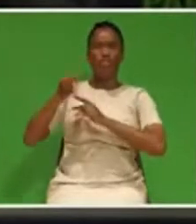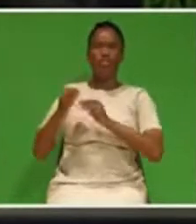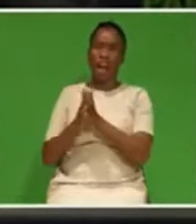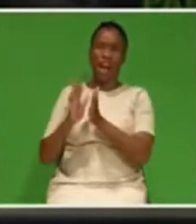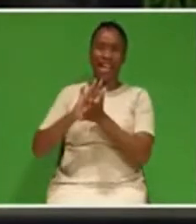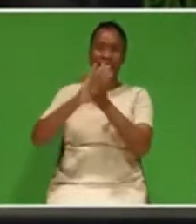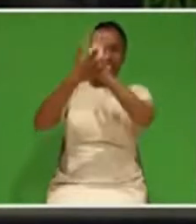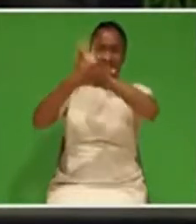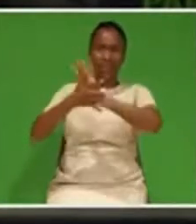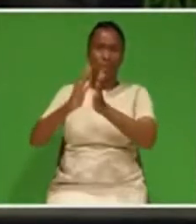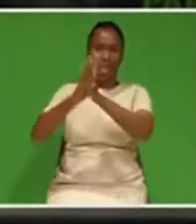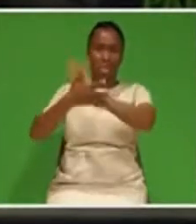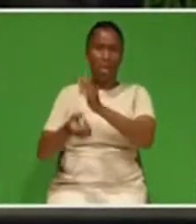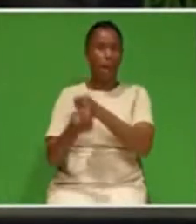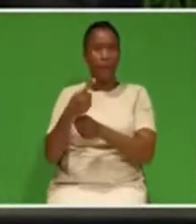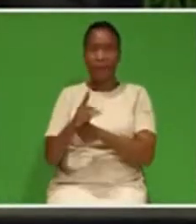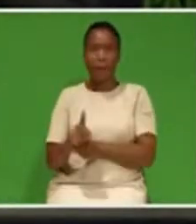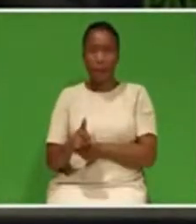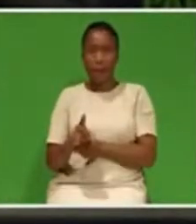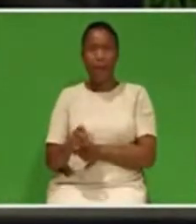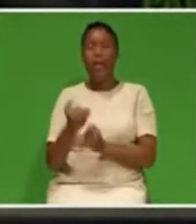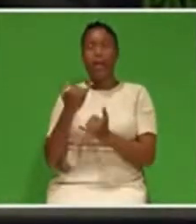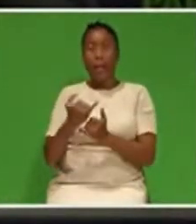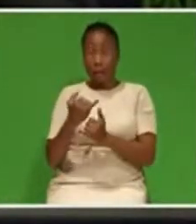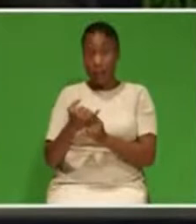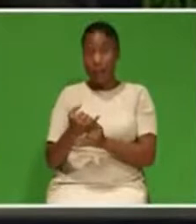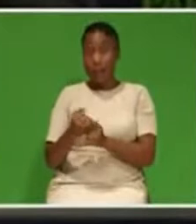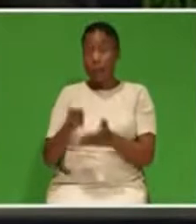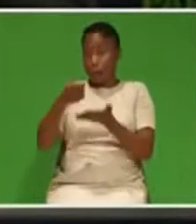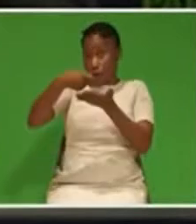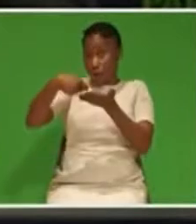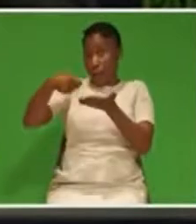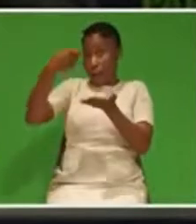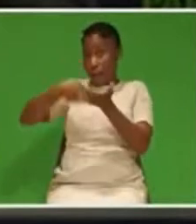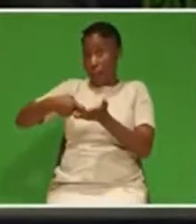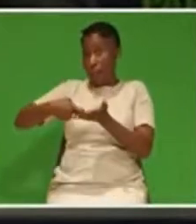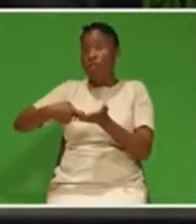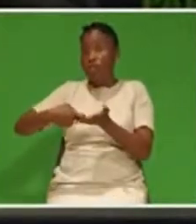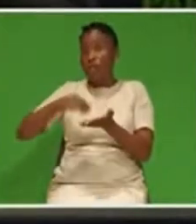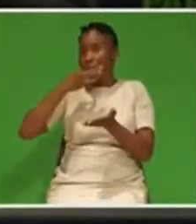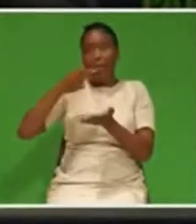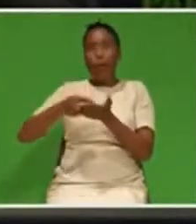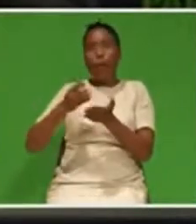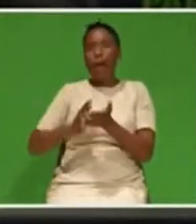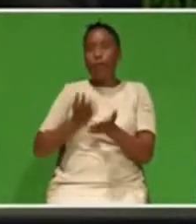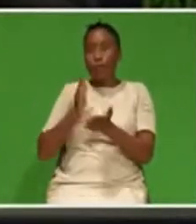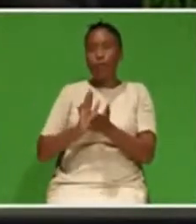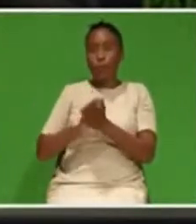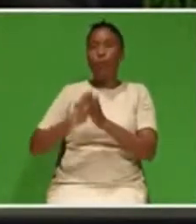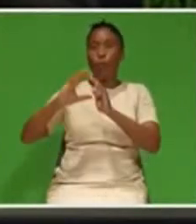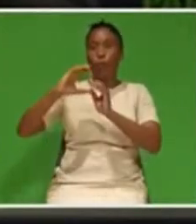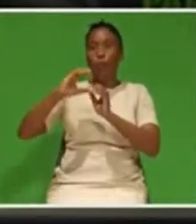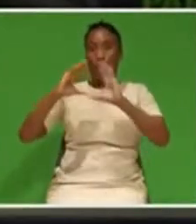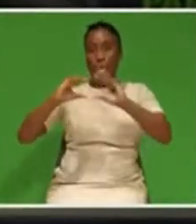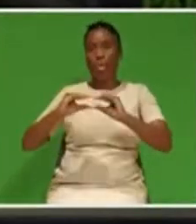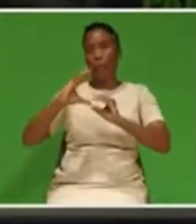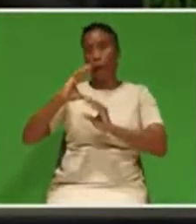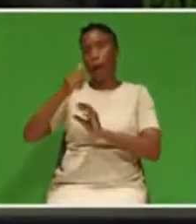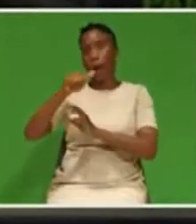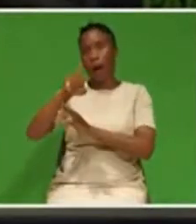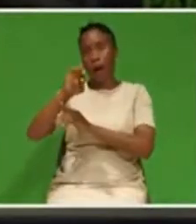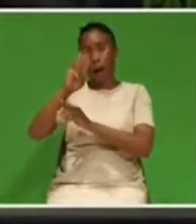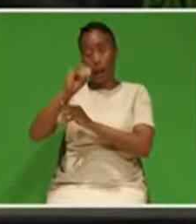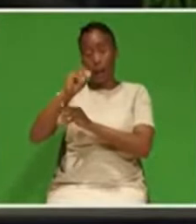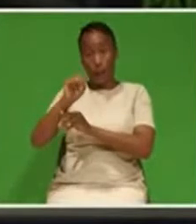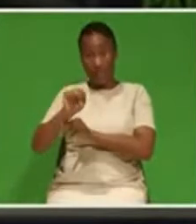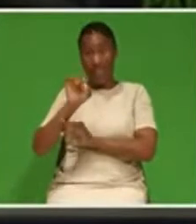carbon emission targets that we have set are essential to the future well-being and prosperity